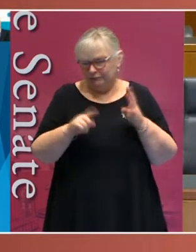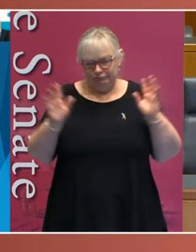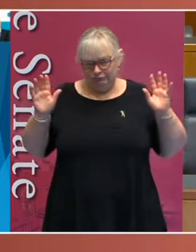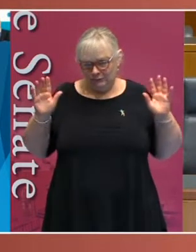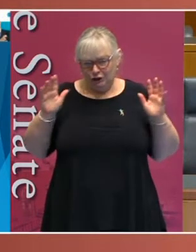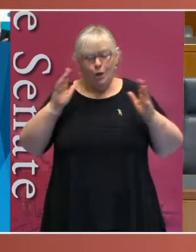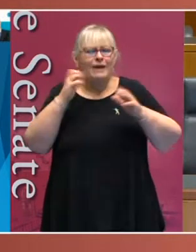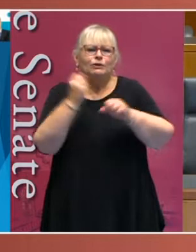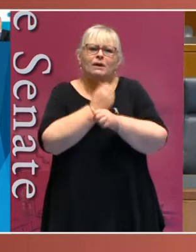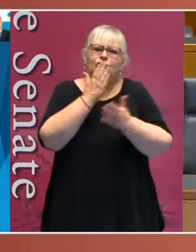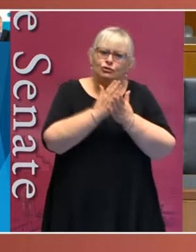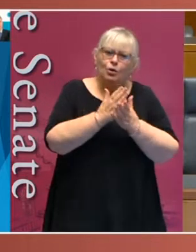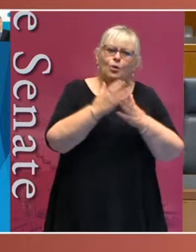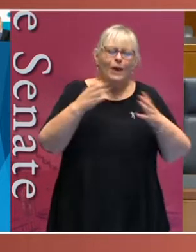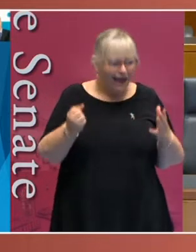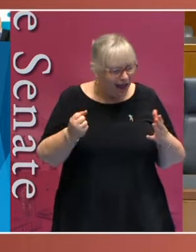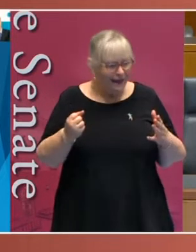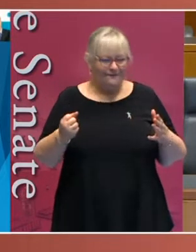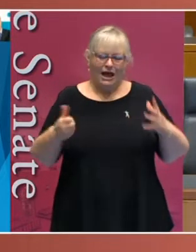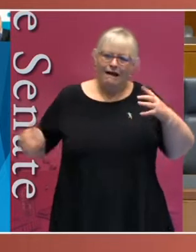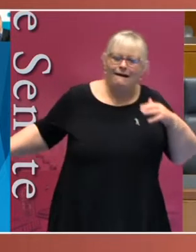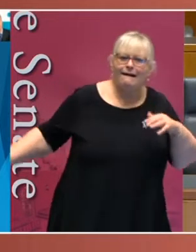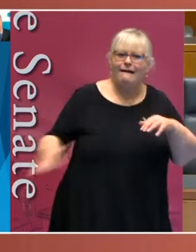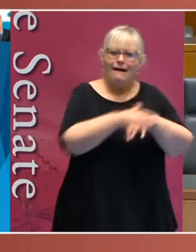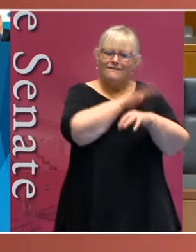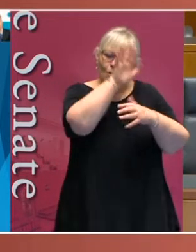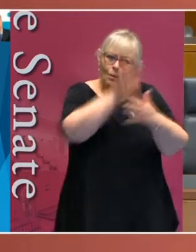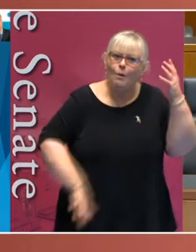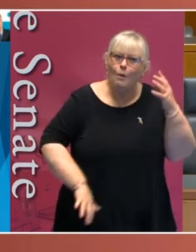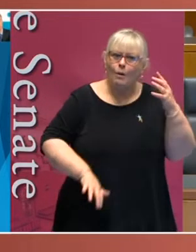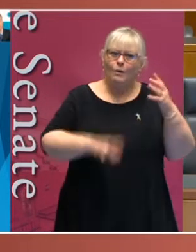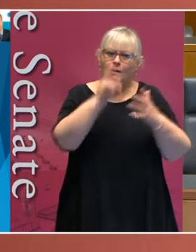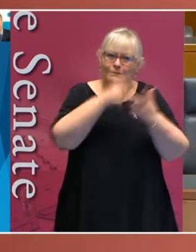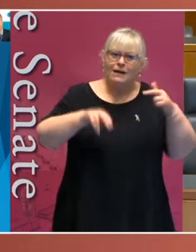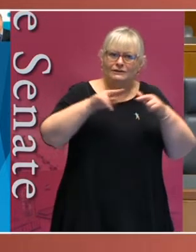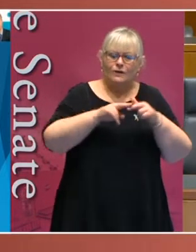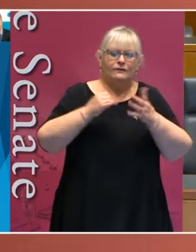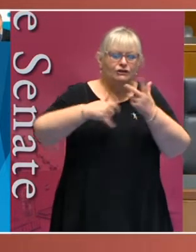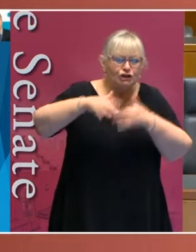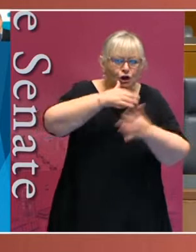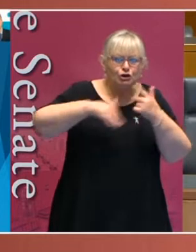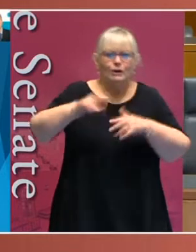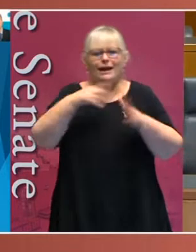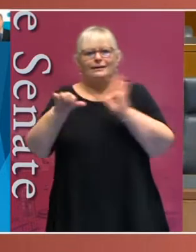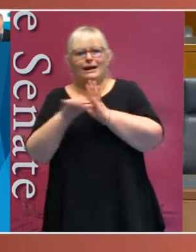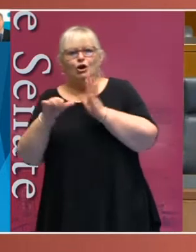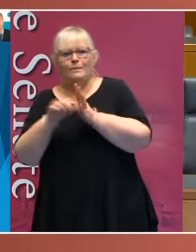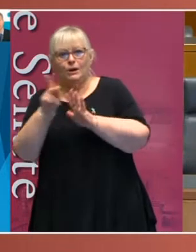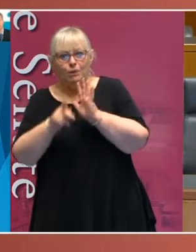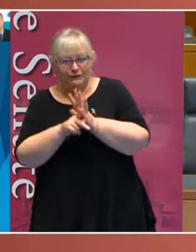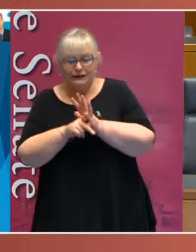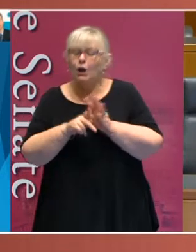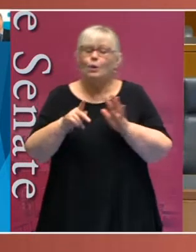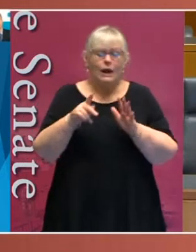that we have a cross-cutting approach to all aspects of social and economic policy where disability